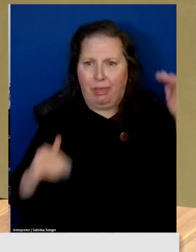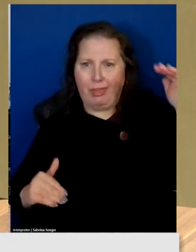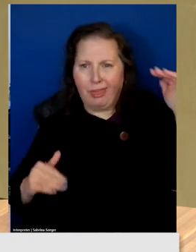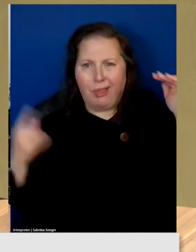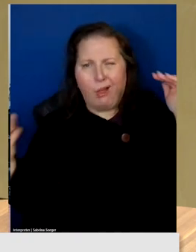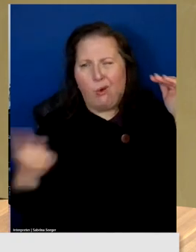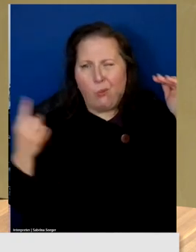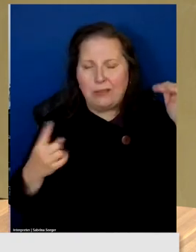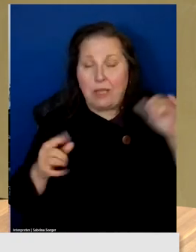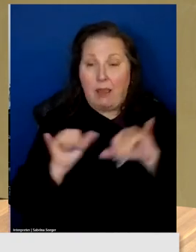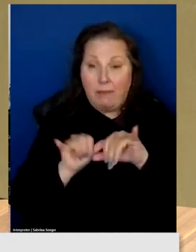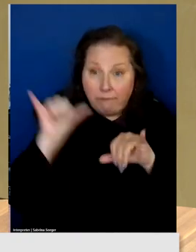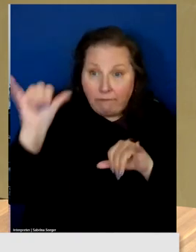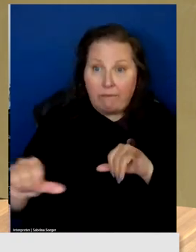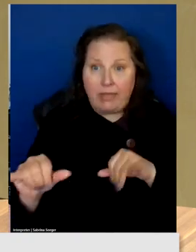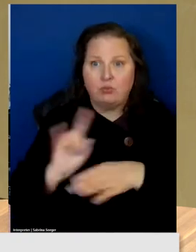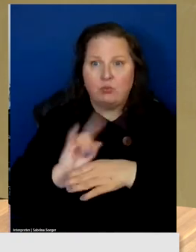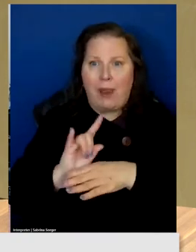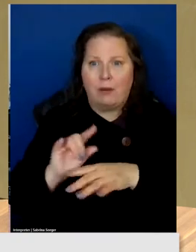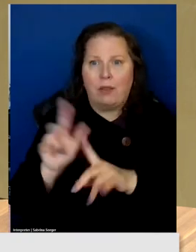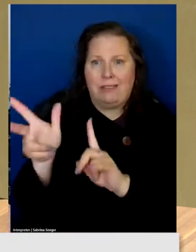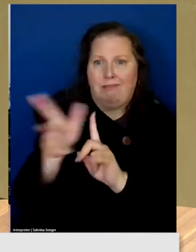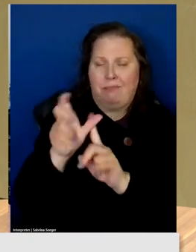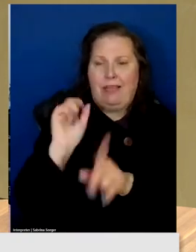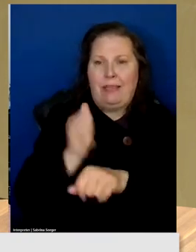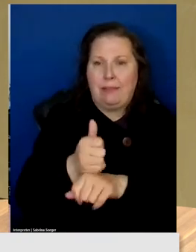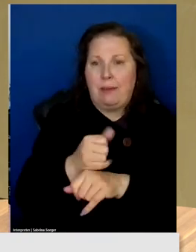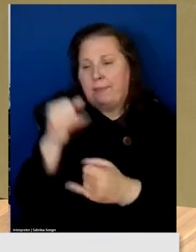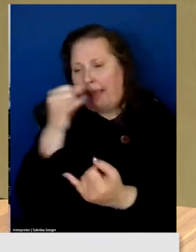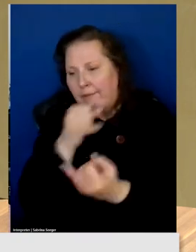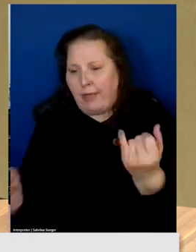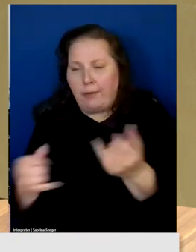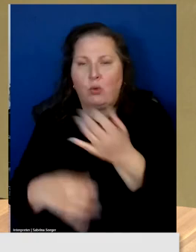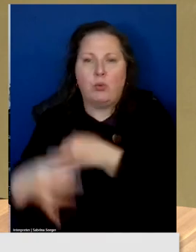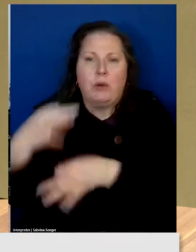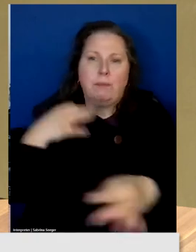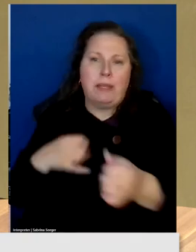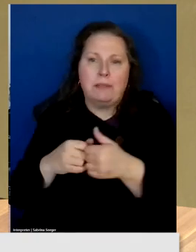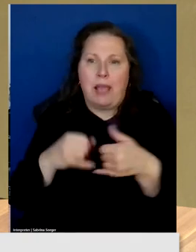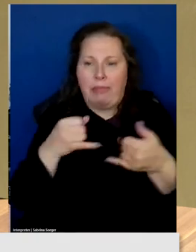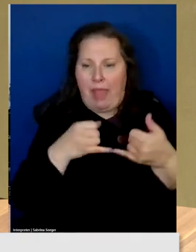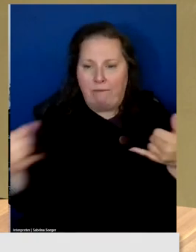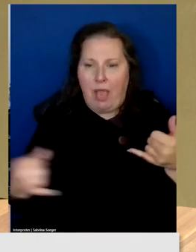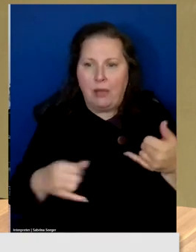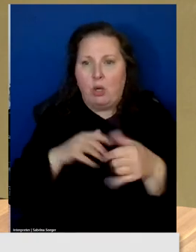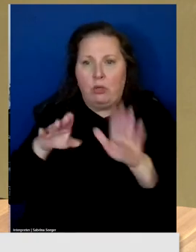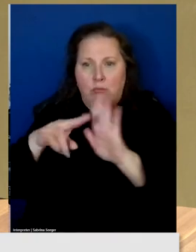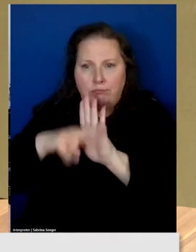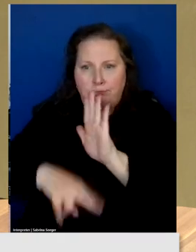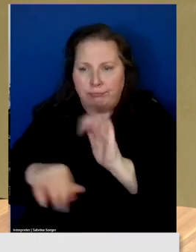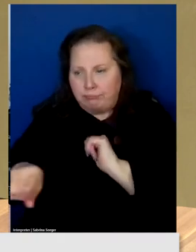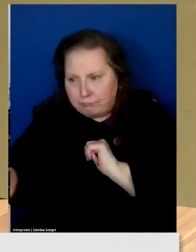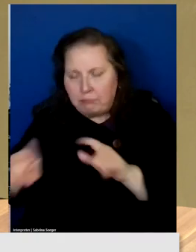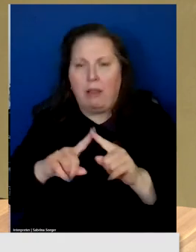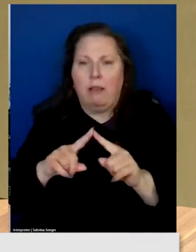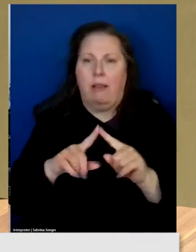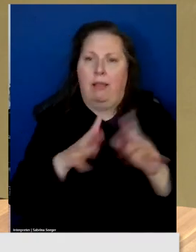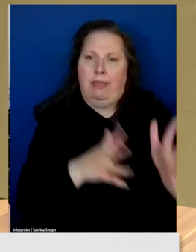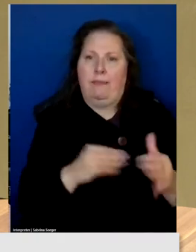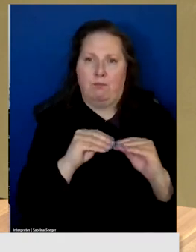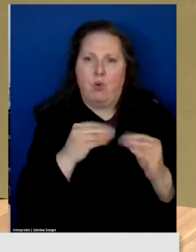fixed wireless access can provide a final or replace a fiber drop, it'll leave more money to get the job done in the,